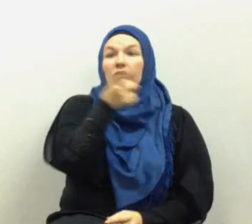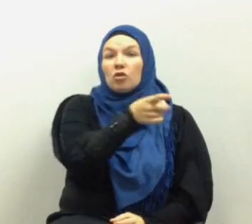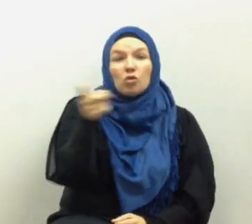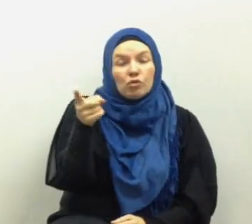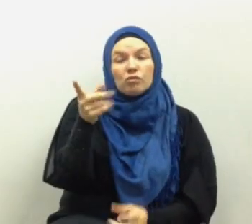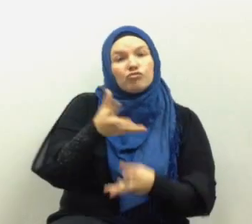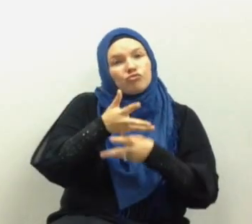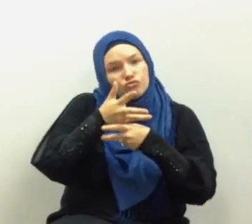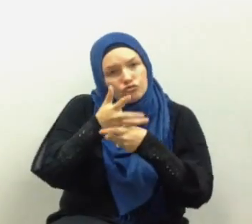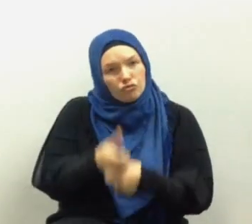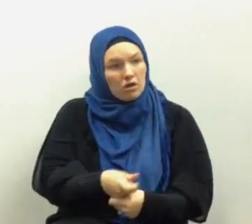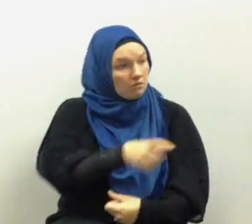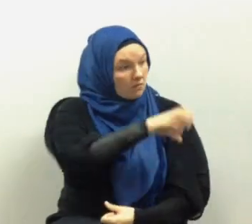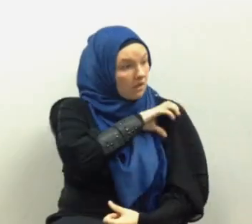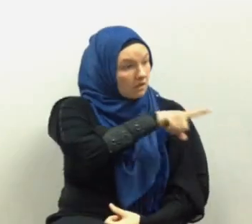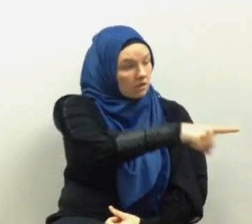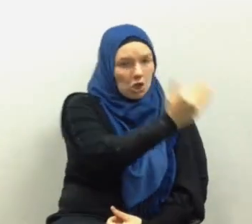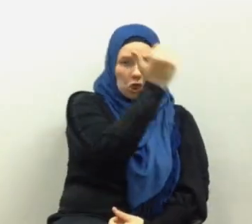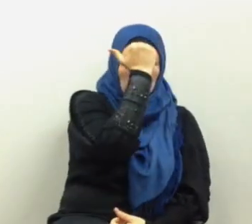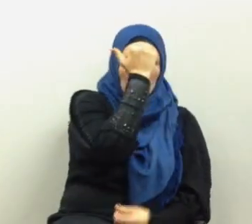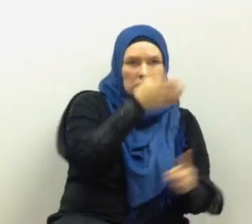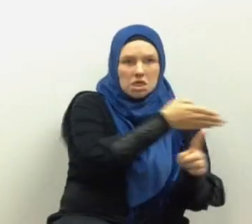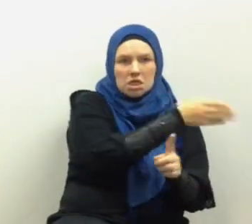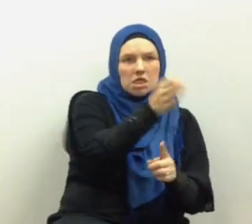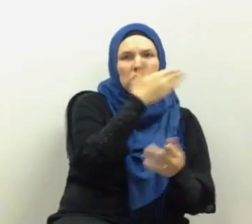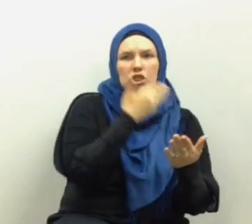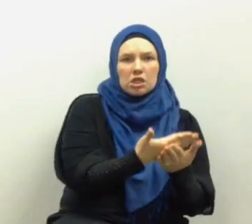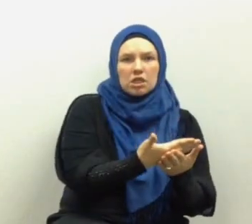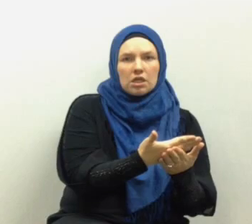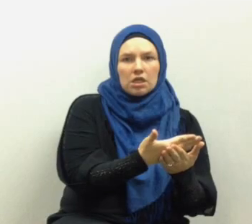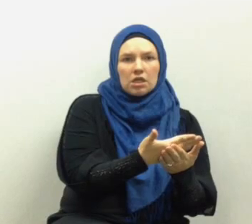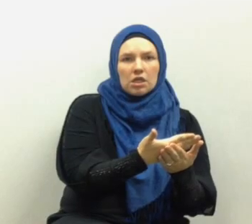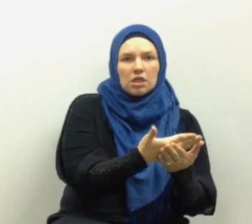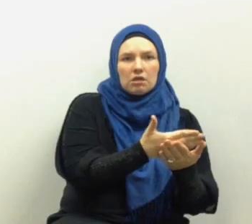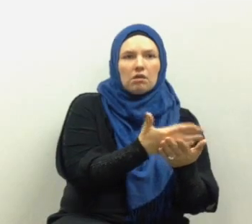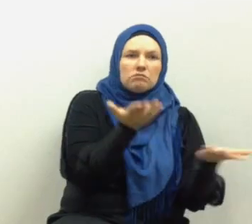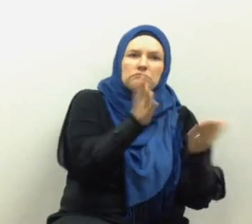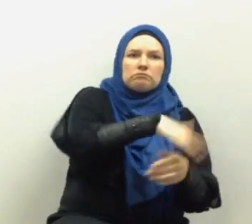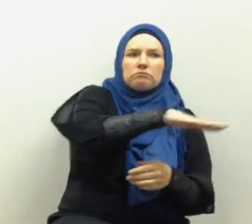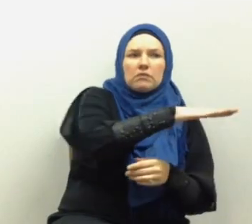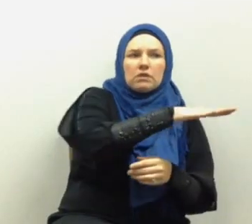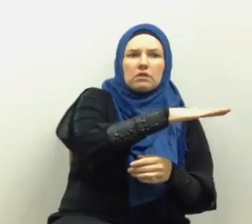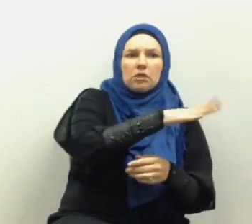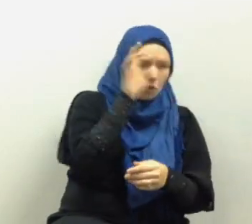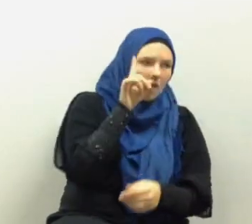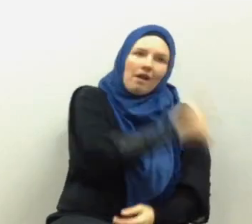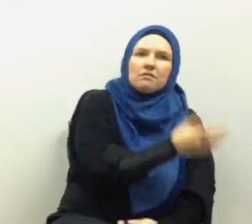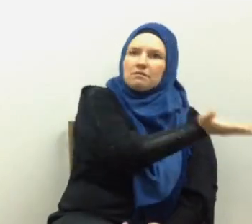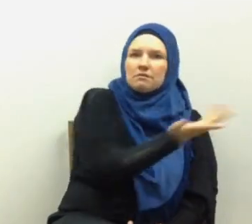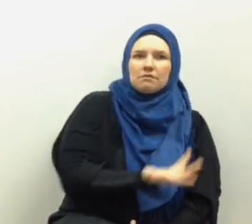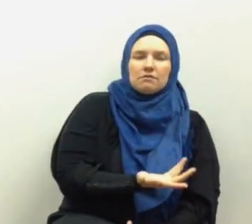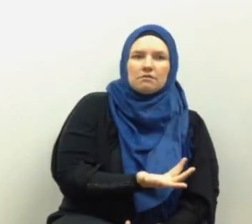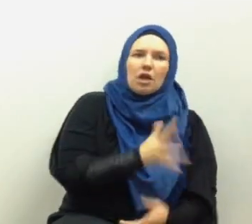if you trust that a policeman knows the direction at least where he serves you would